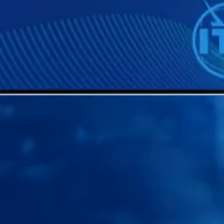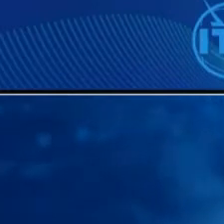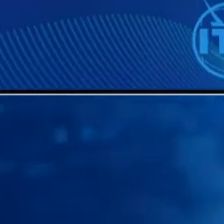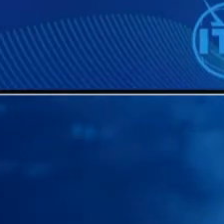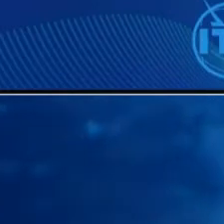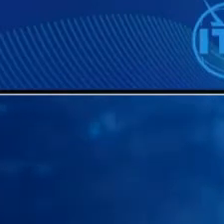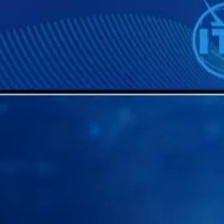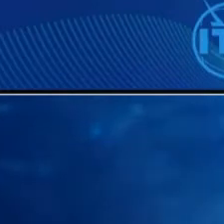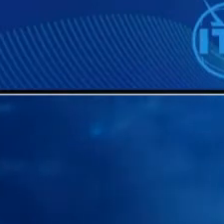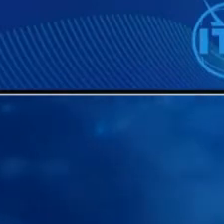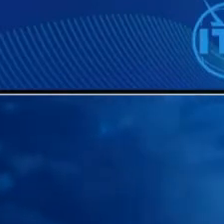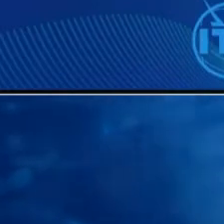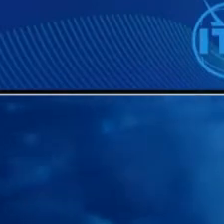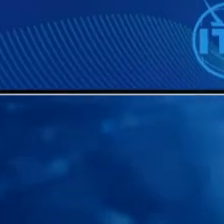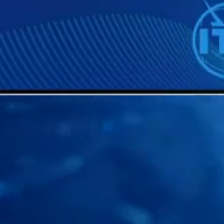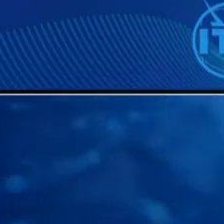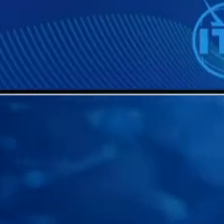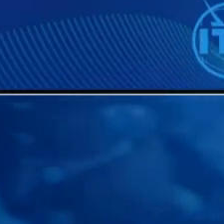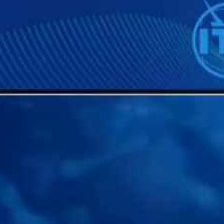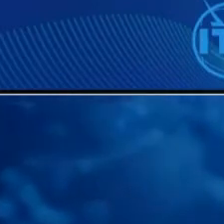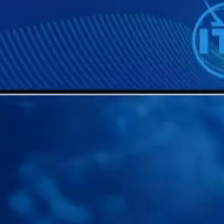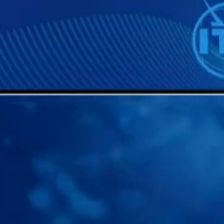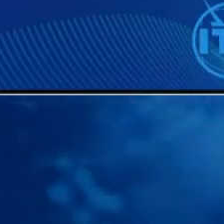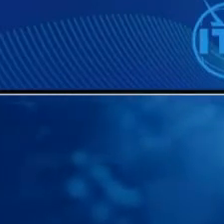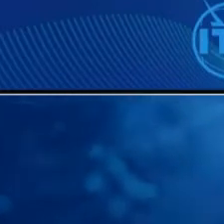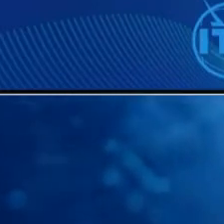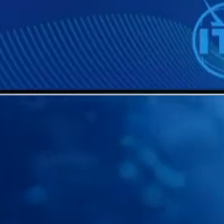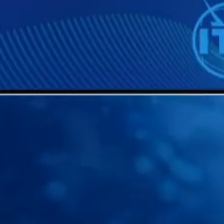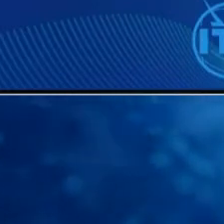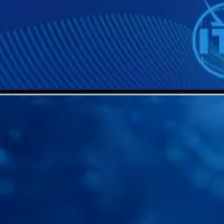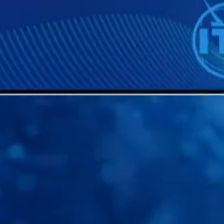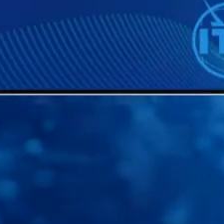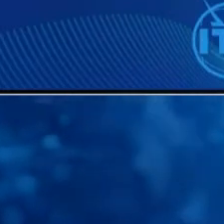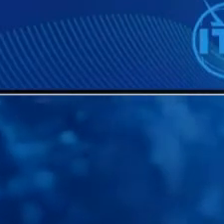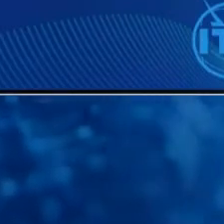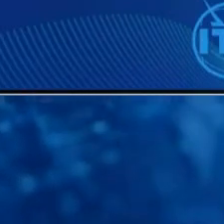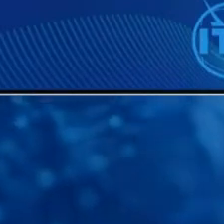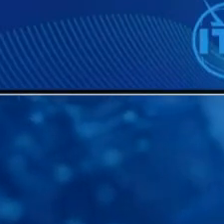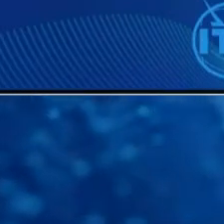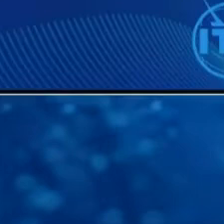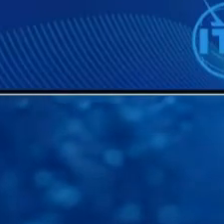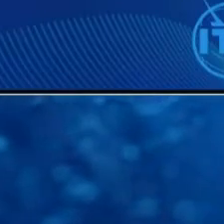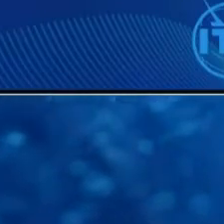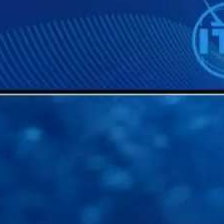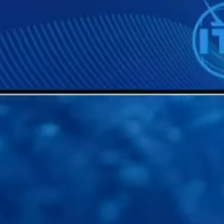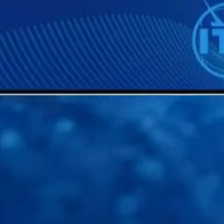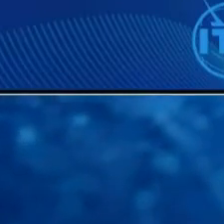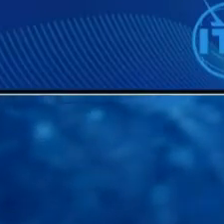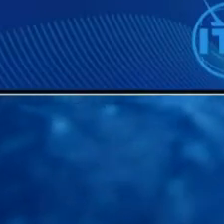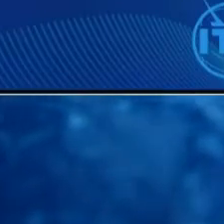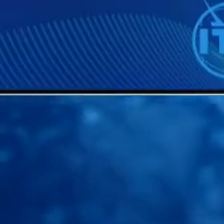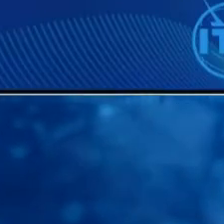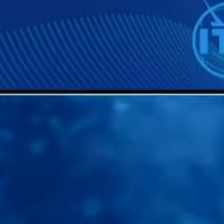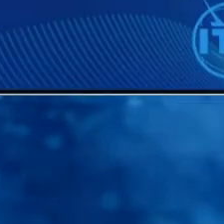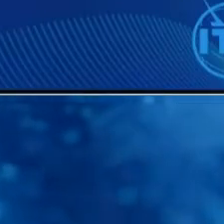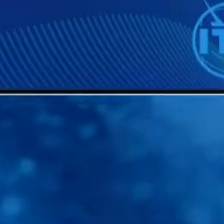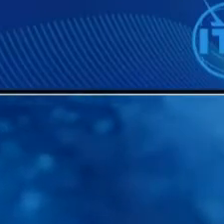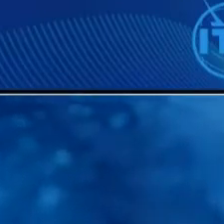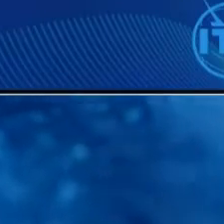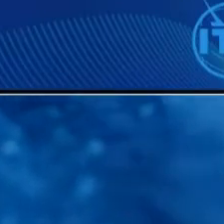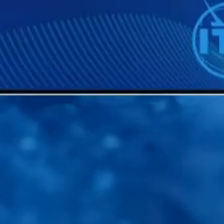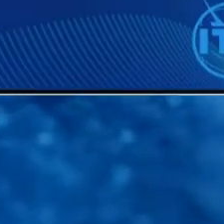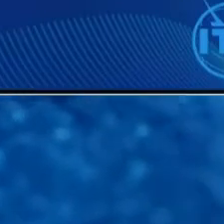to transmit there and then we have very clear what the spectrum can do for us and it's undeniable that ever more